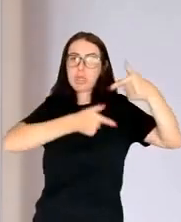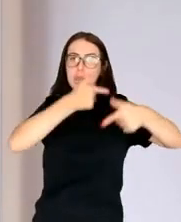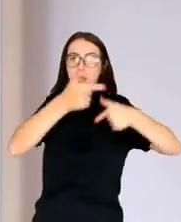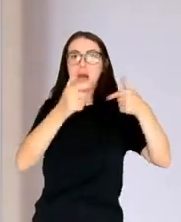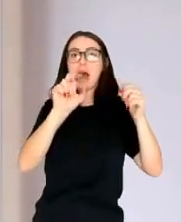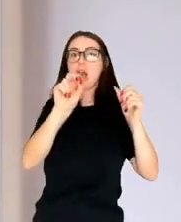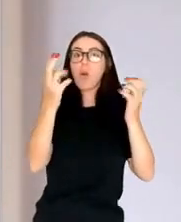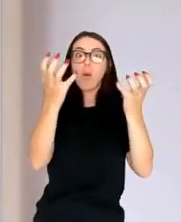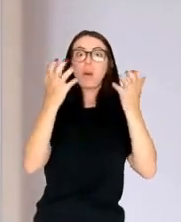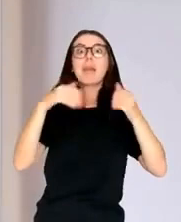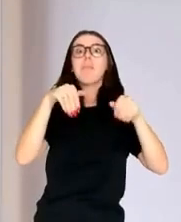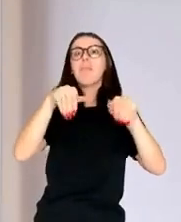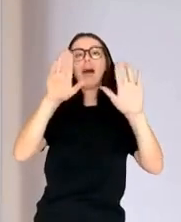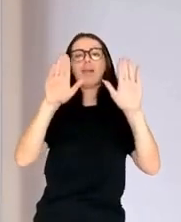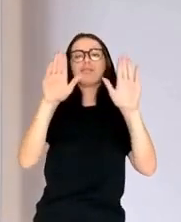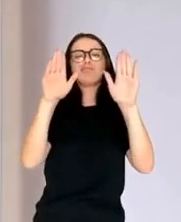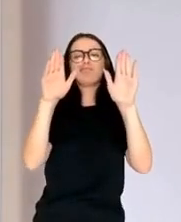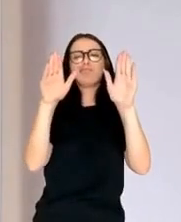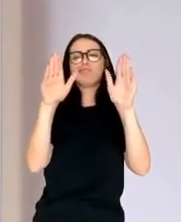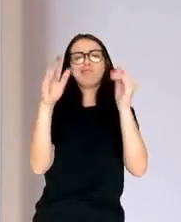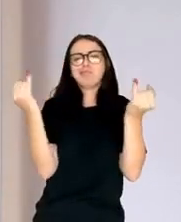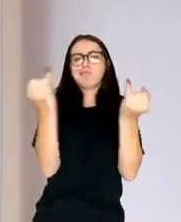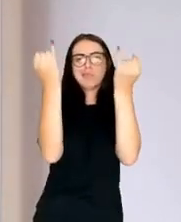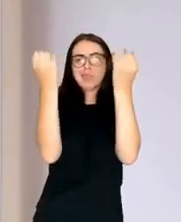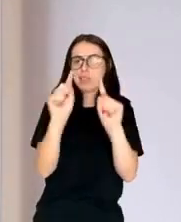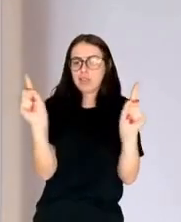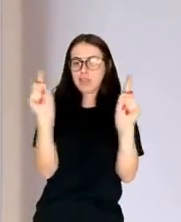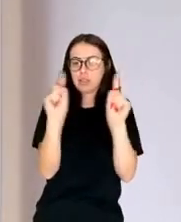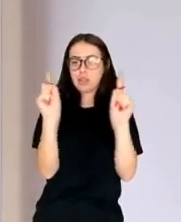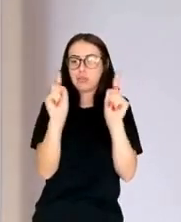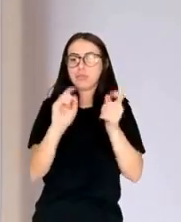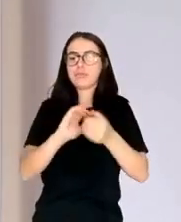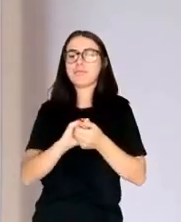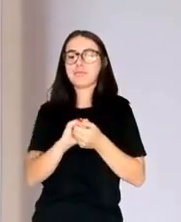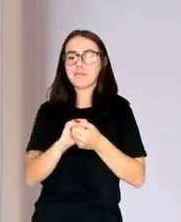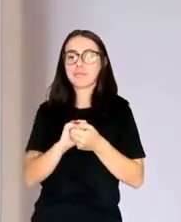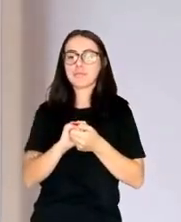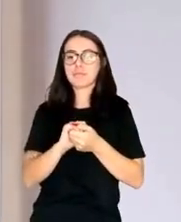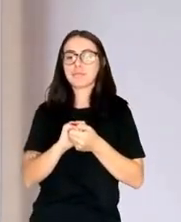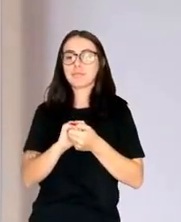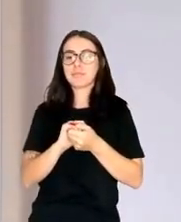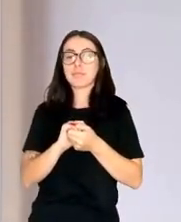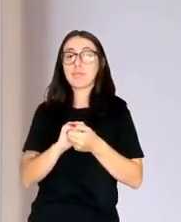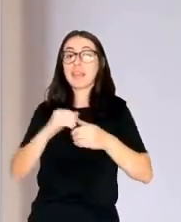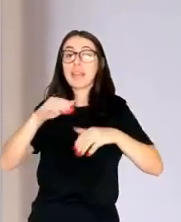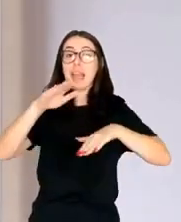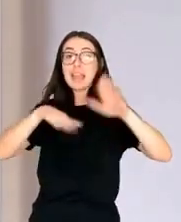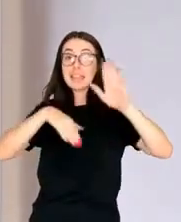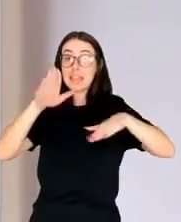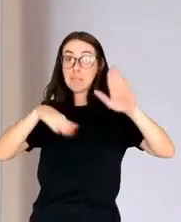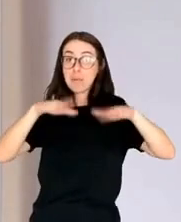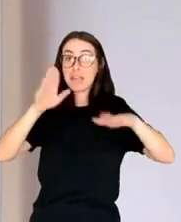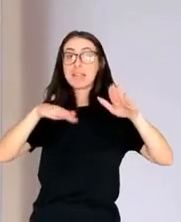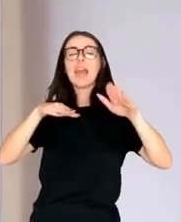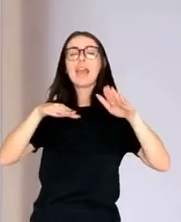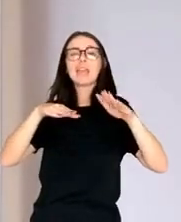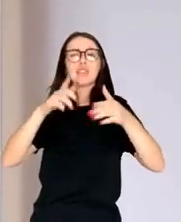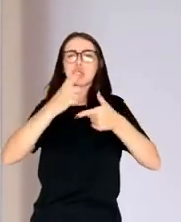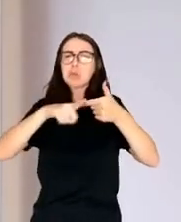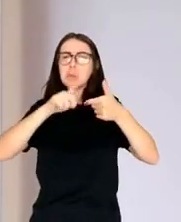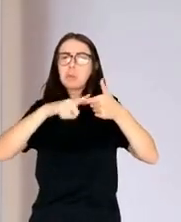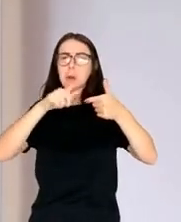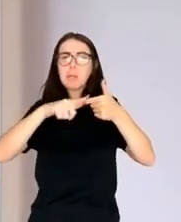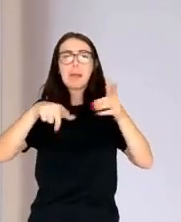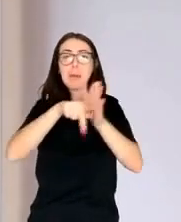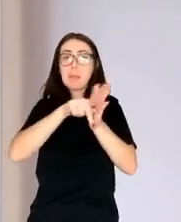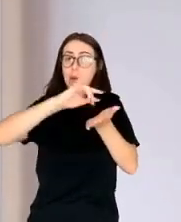pervasiveness of this problem, a fundamental problem of capitalism and culture, not so that we can all despair and decide to move off to